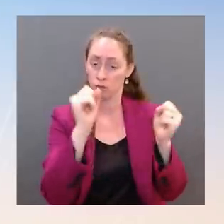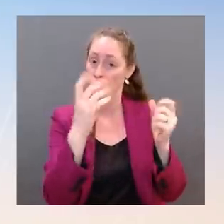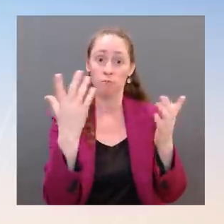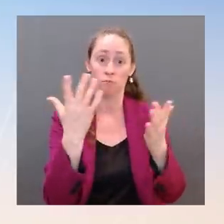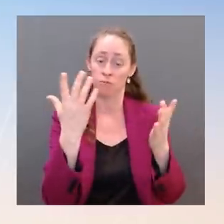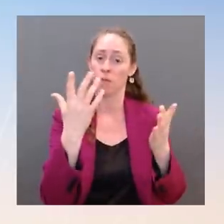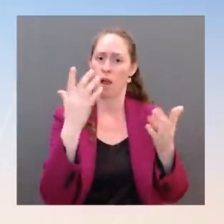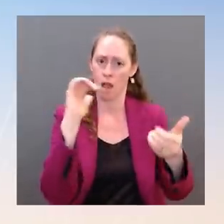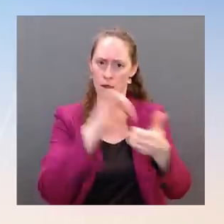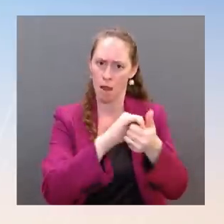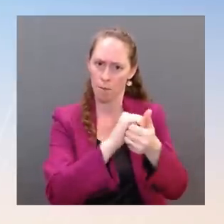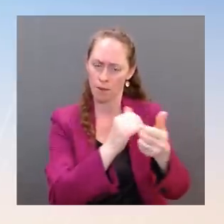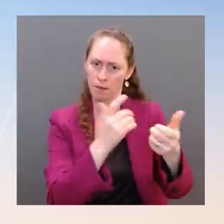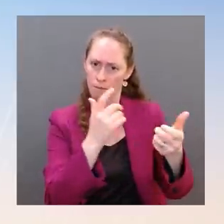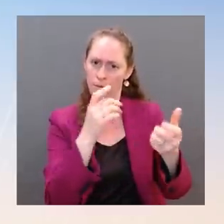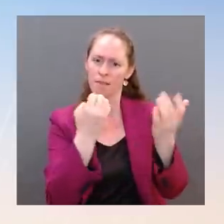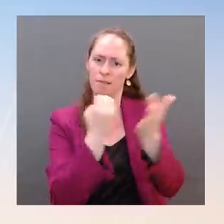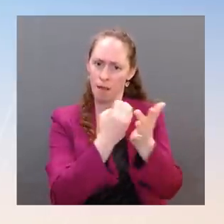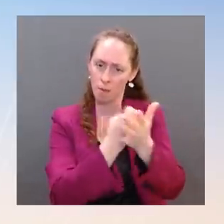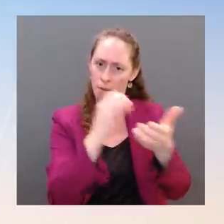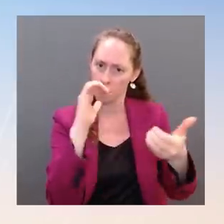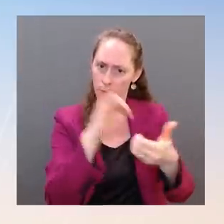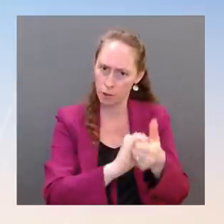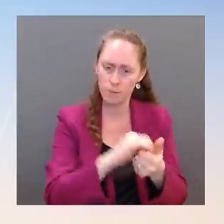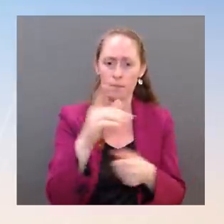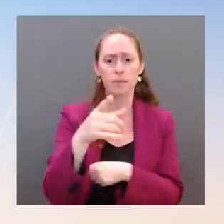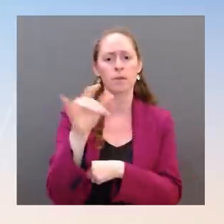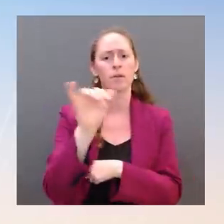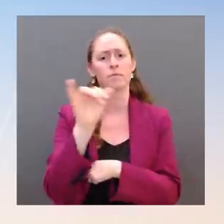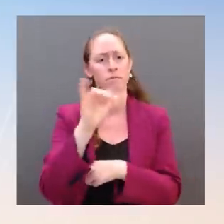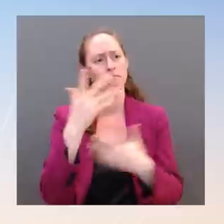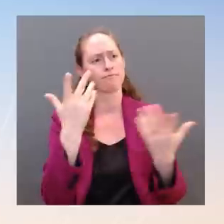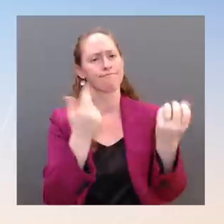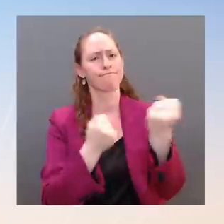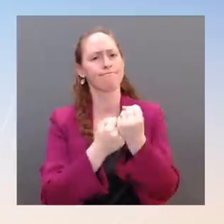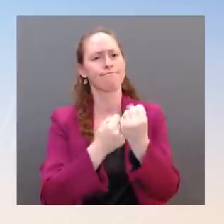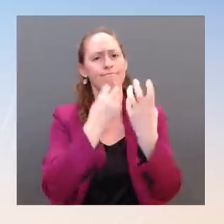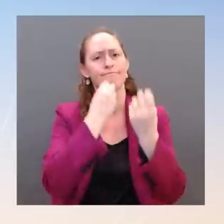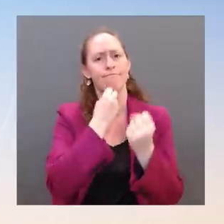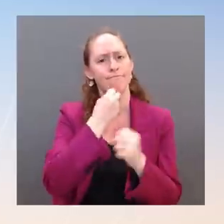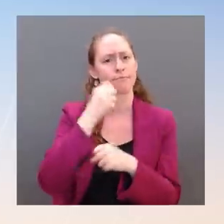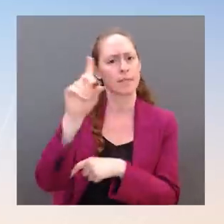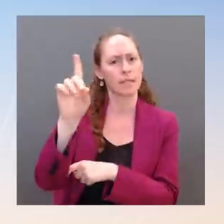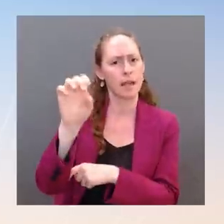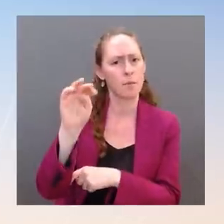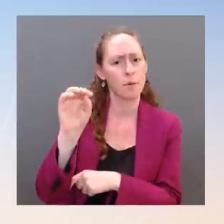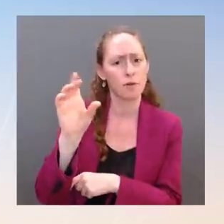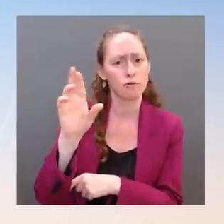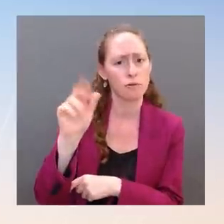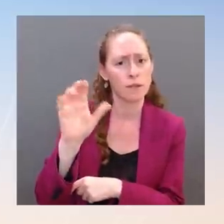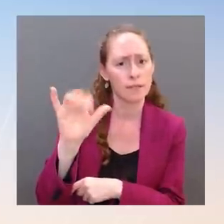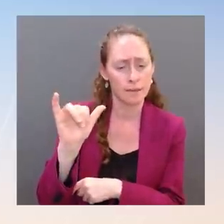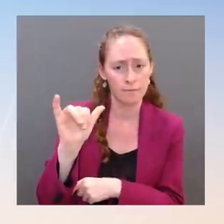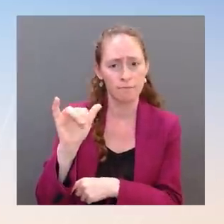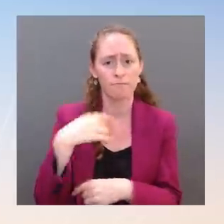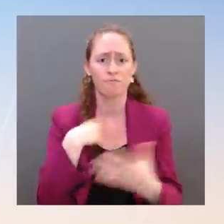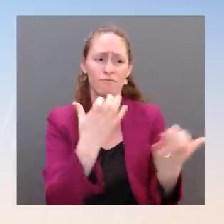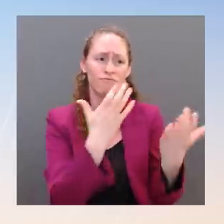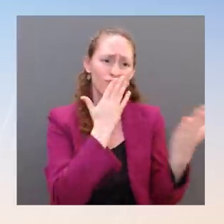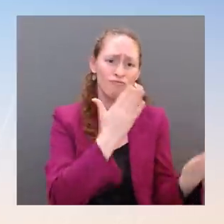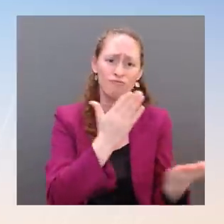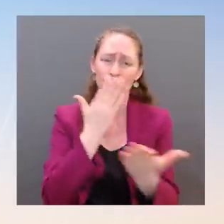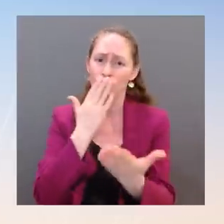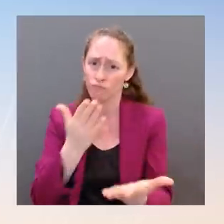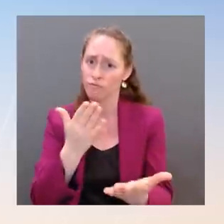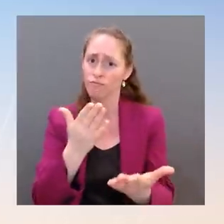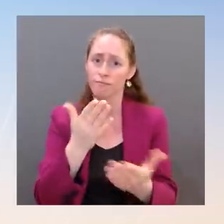21st century, and to thank his allies in Korea and Japan for their remarkable and in some ways unexpected contributions to